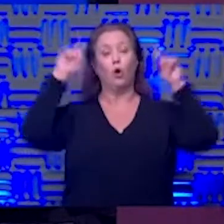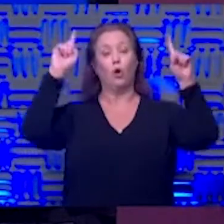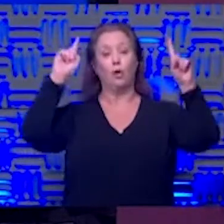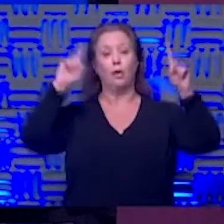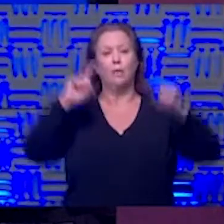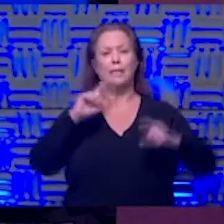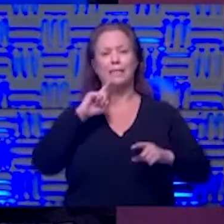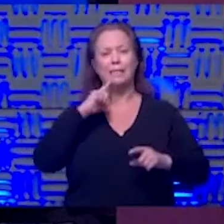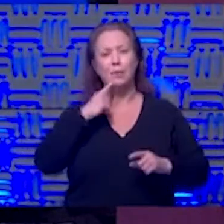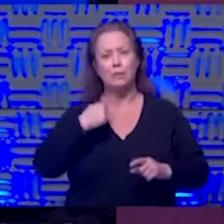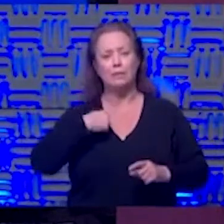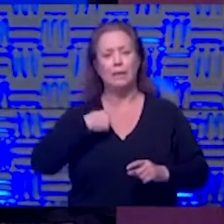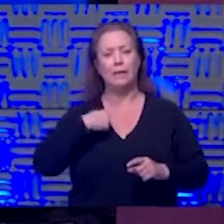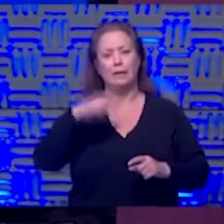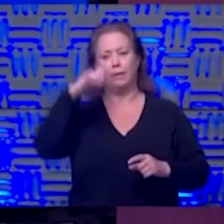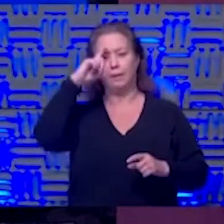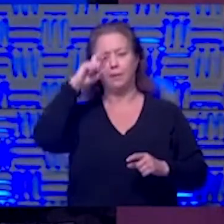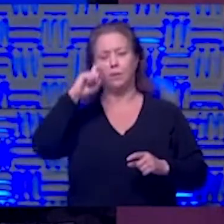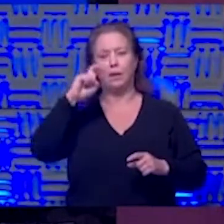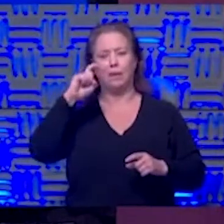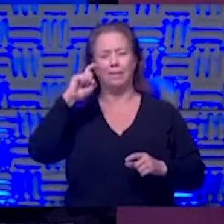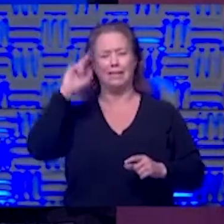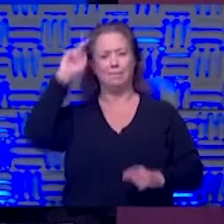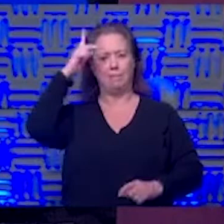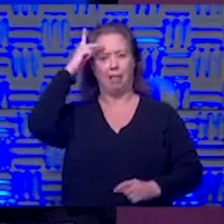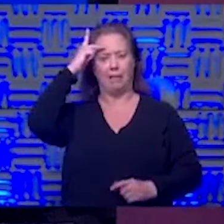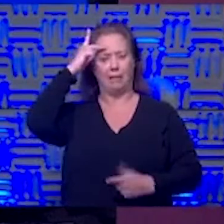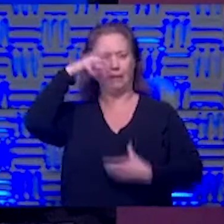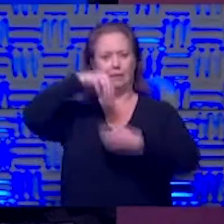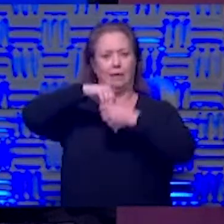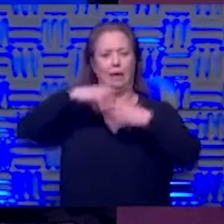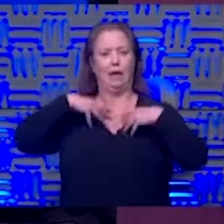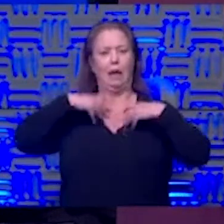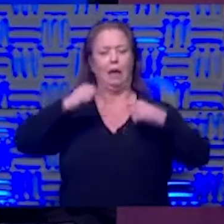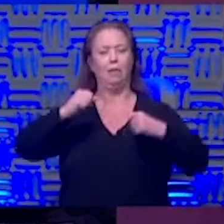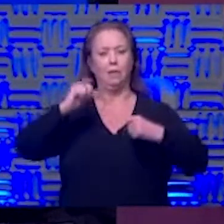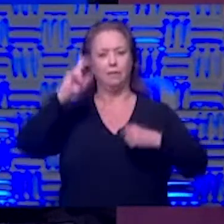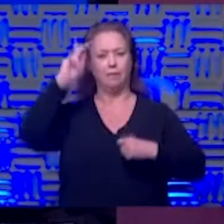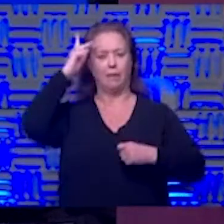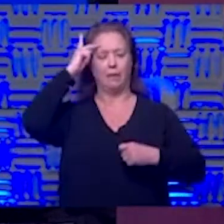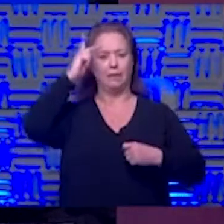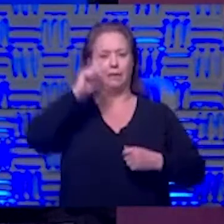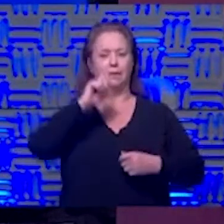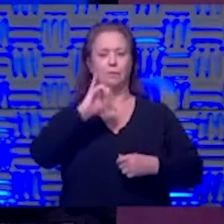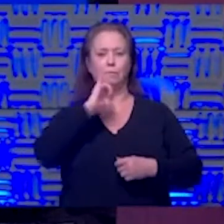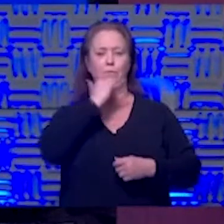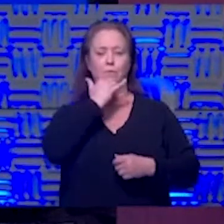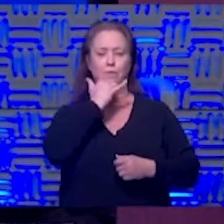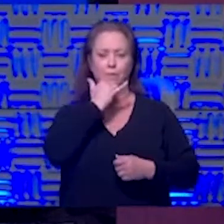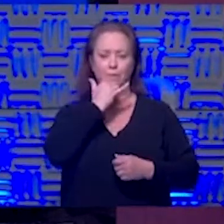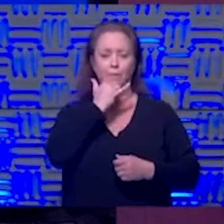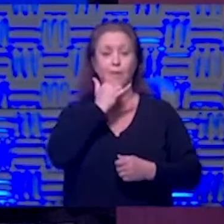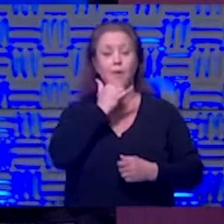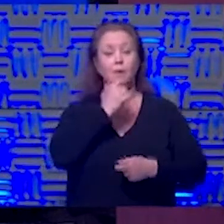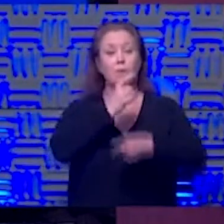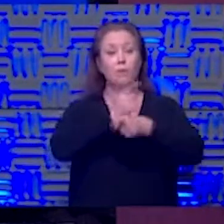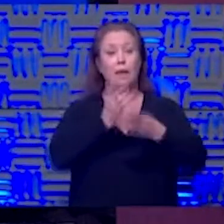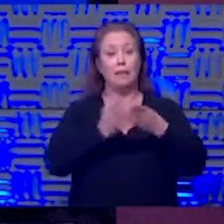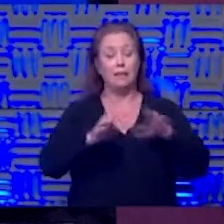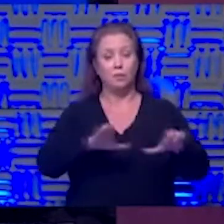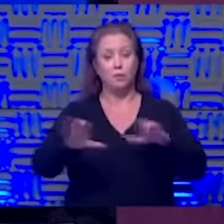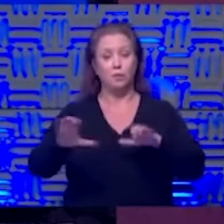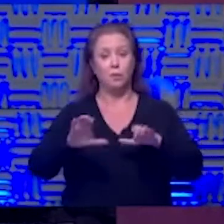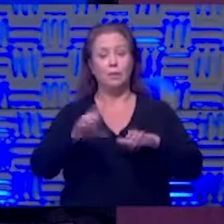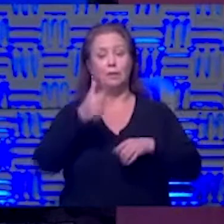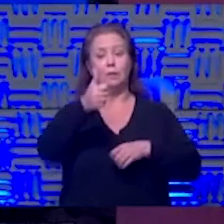disappoints me sometimes is that we have politicized a health issue and that's just wrong the right thing to do is to keep